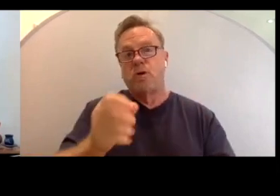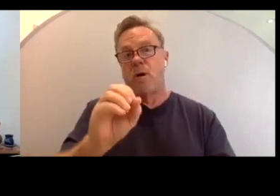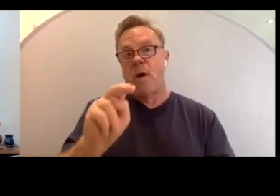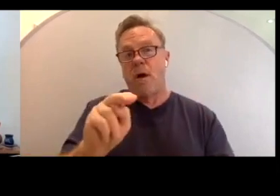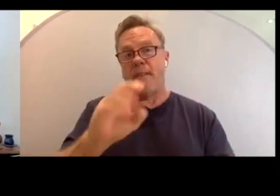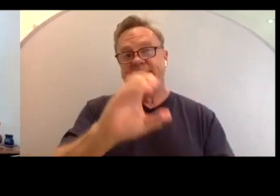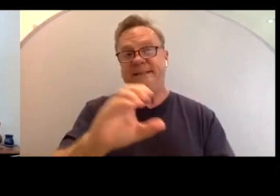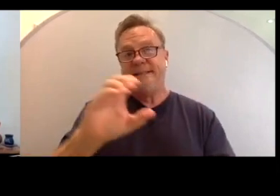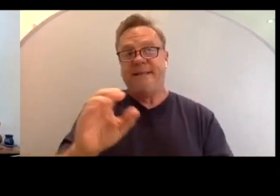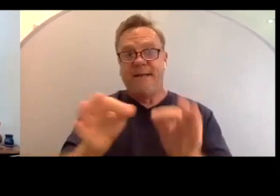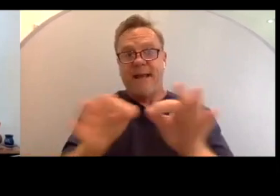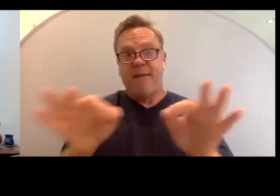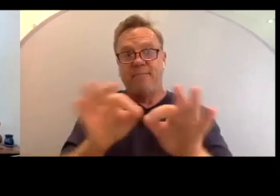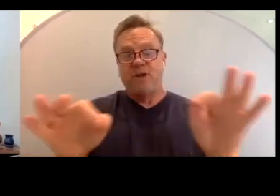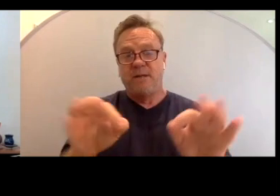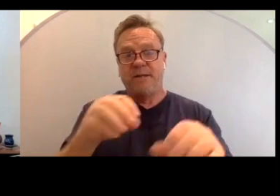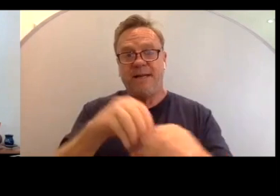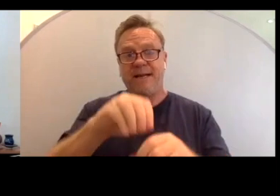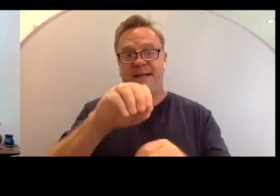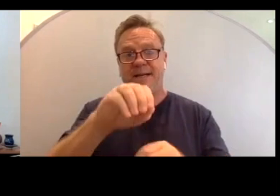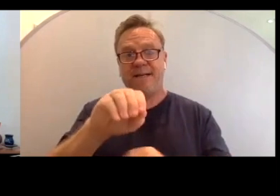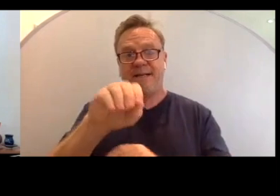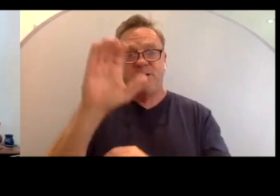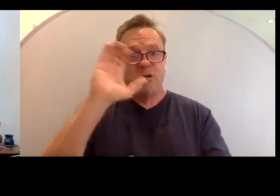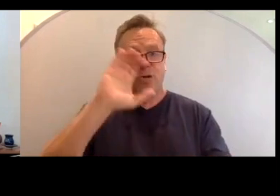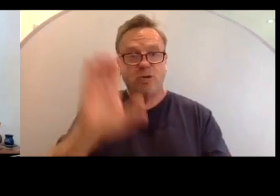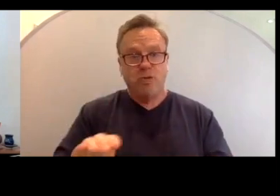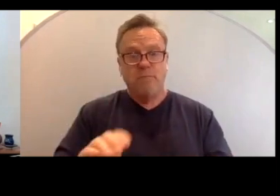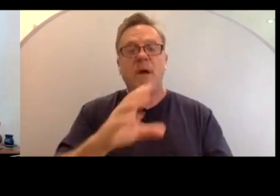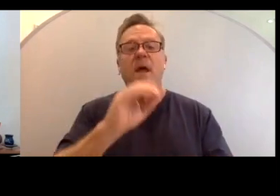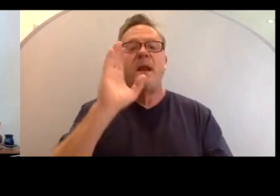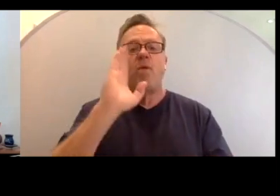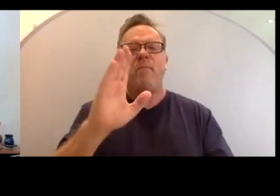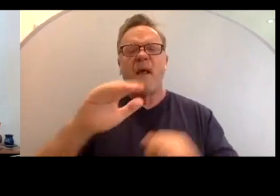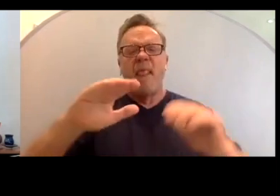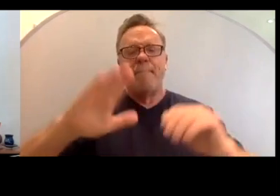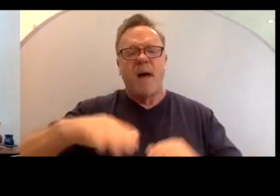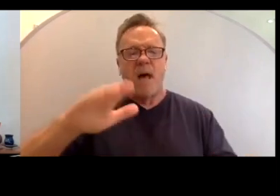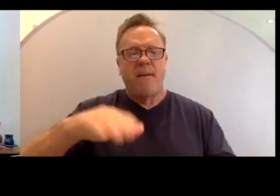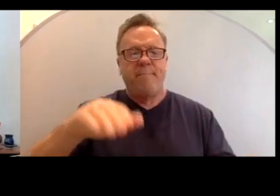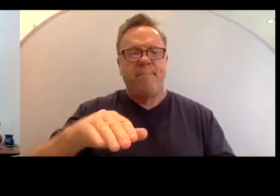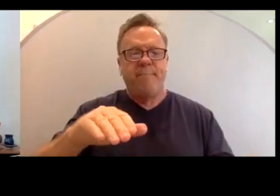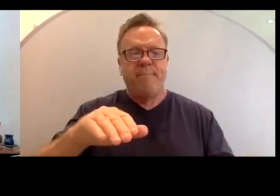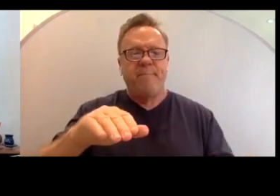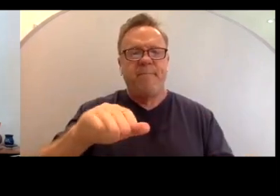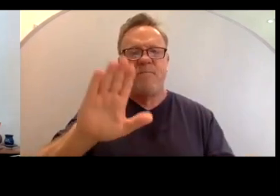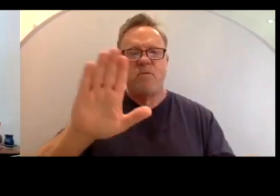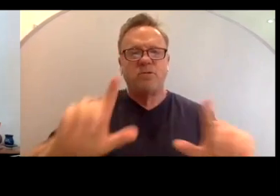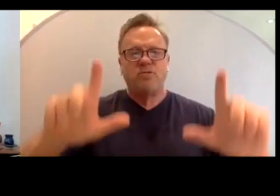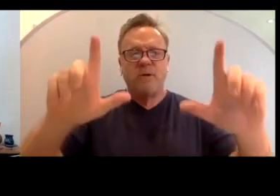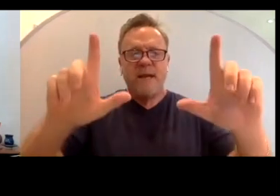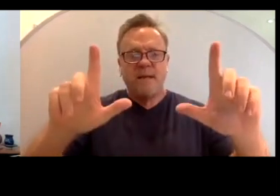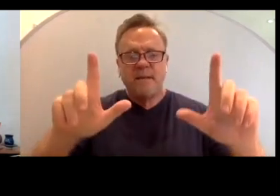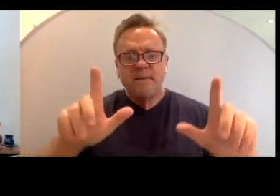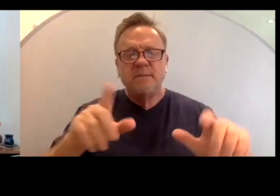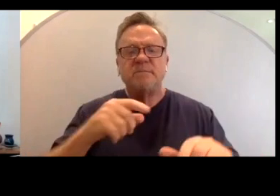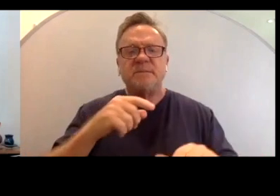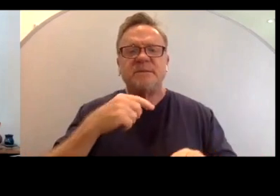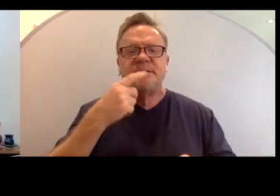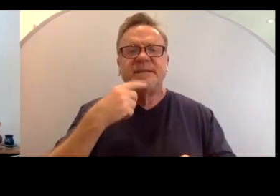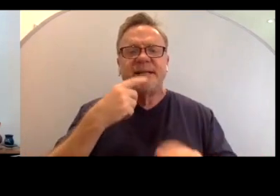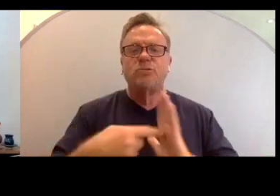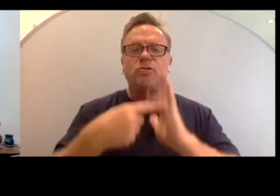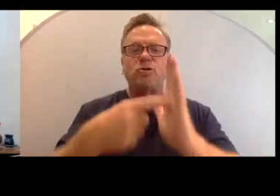button in Zoom, and the CC button will be on the bottom of your screen, where it says Show Captions.